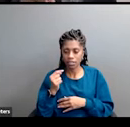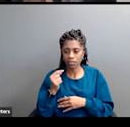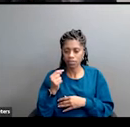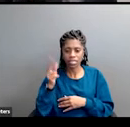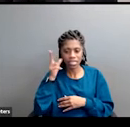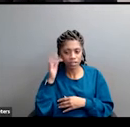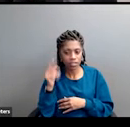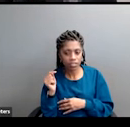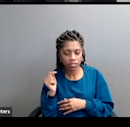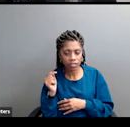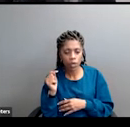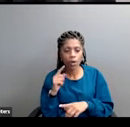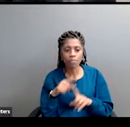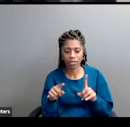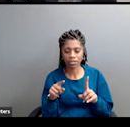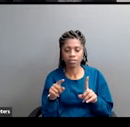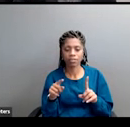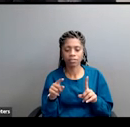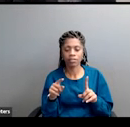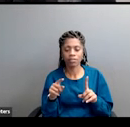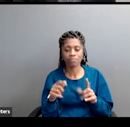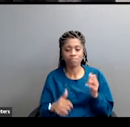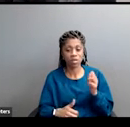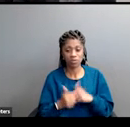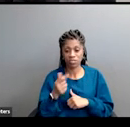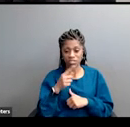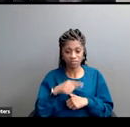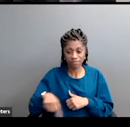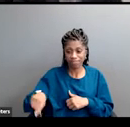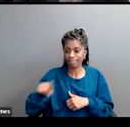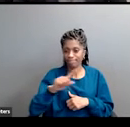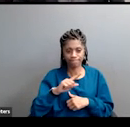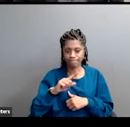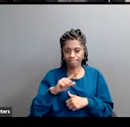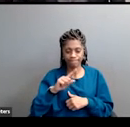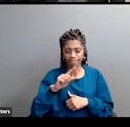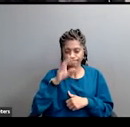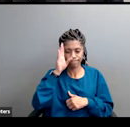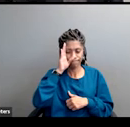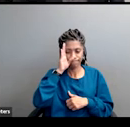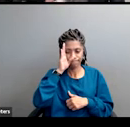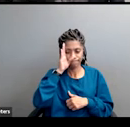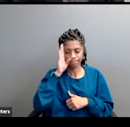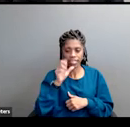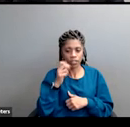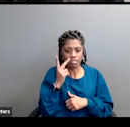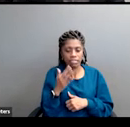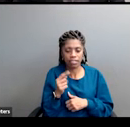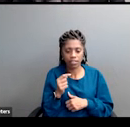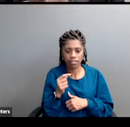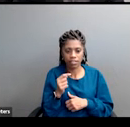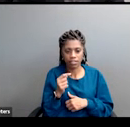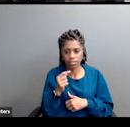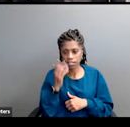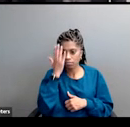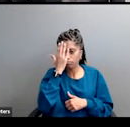But the vast majority of our fellow citizens cannot. It's still dog whistle politics. And by saying it's still dog whistle